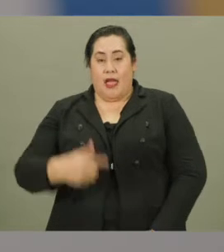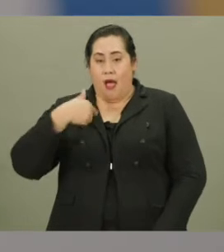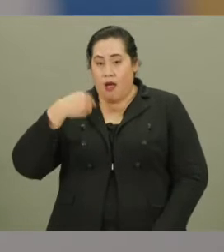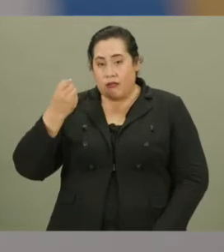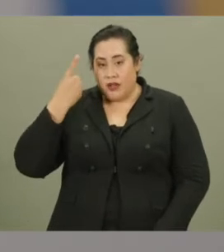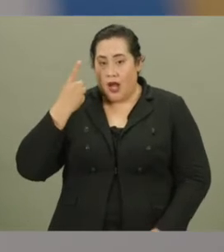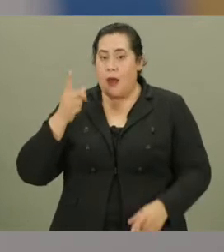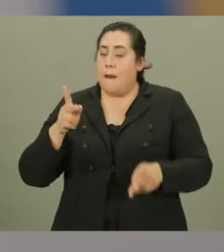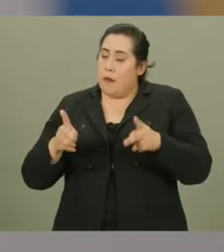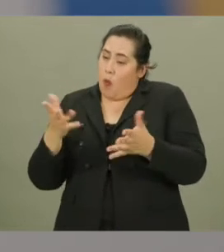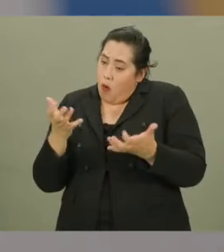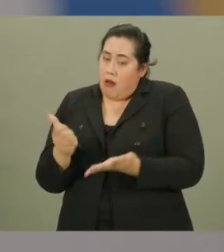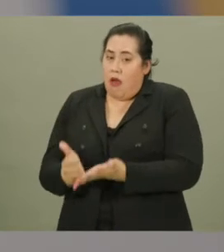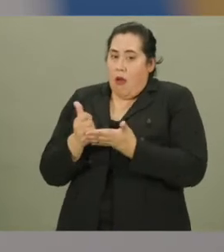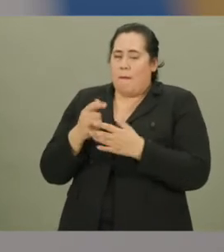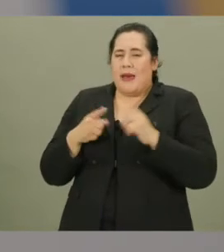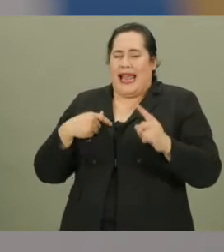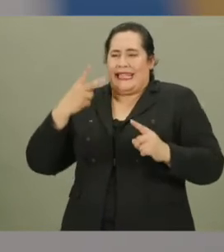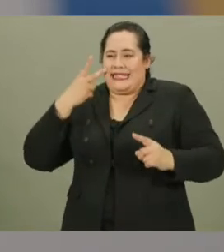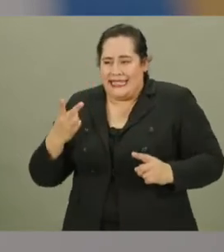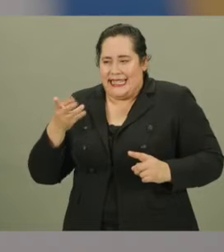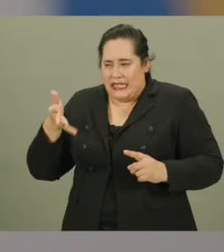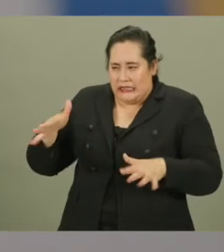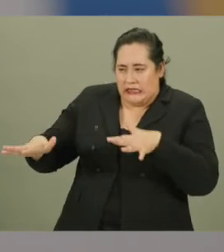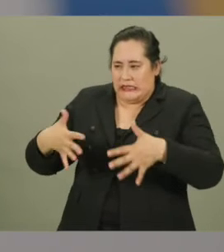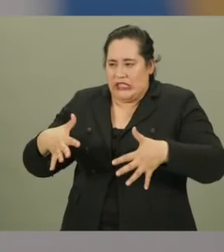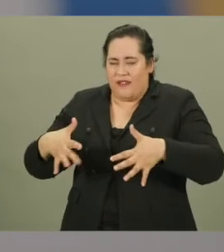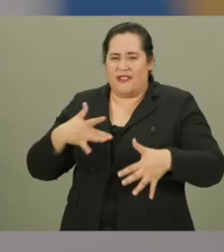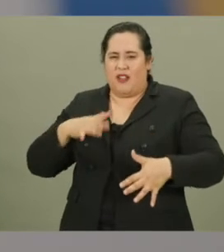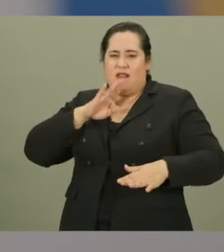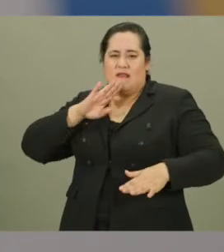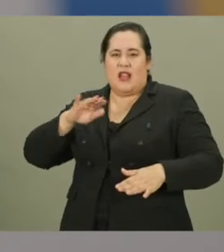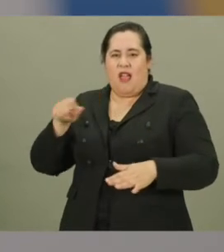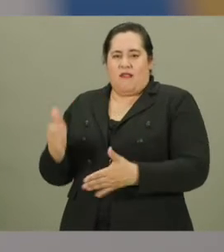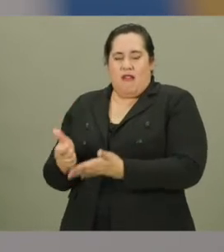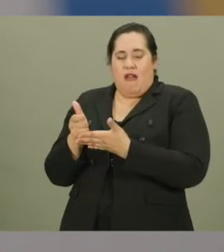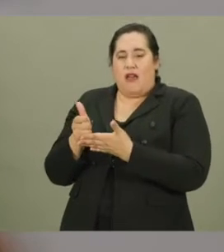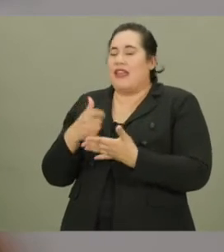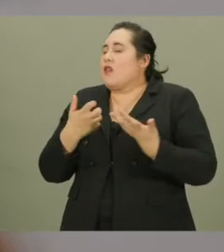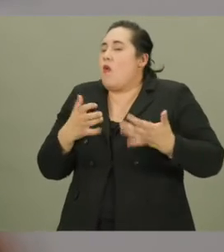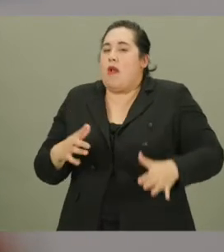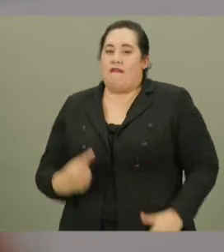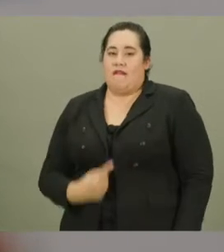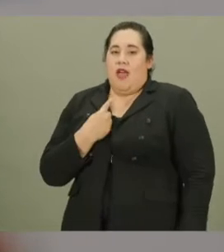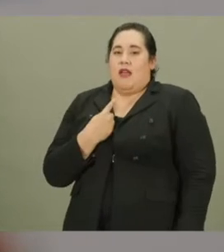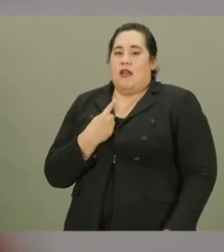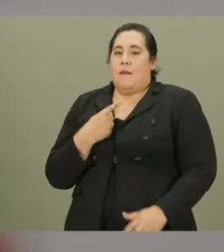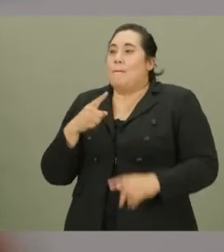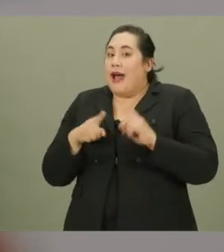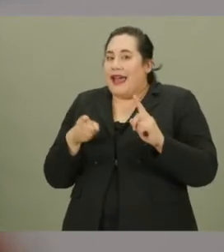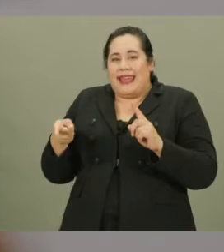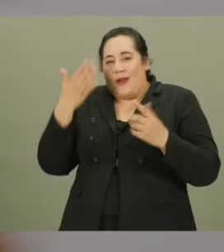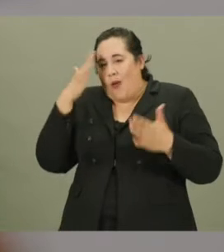I understand that people want to help me, but I see that they get nervous and frustrated when they have to deal with me. They don't want to offend me